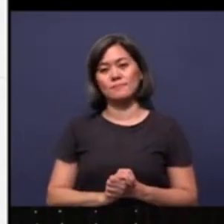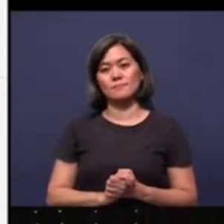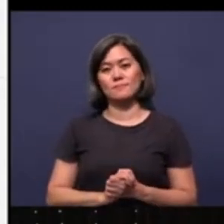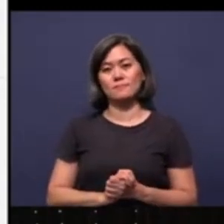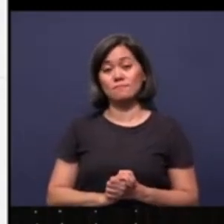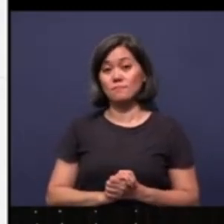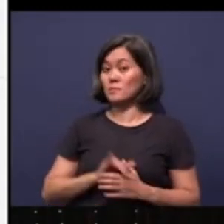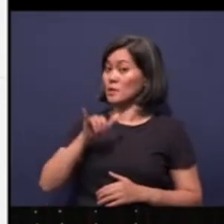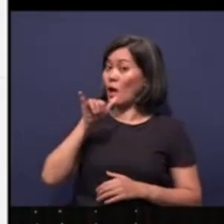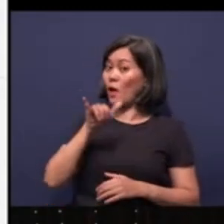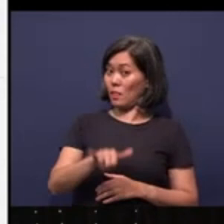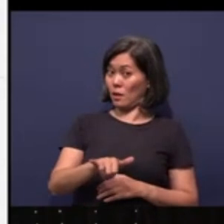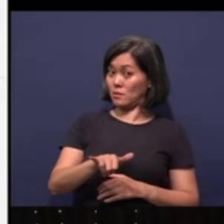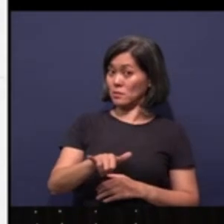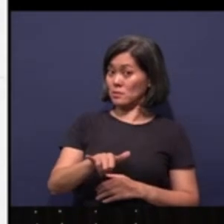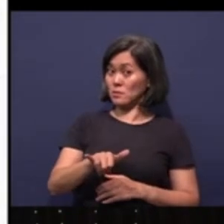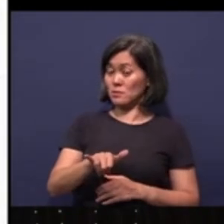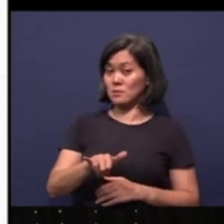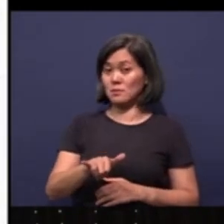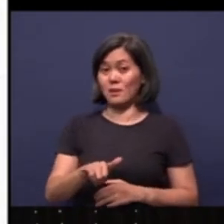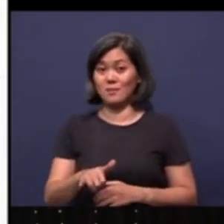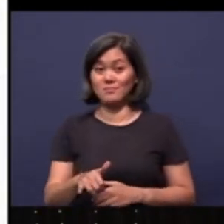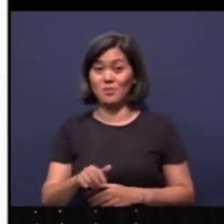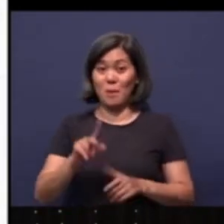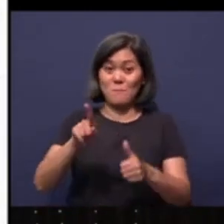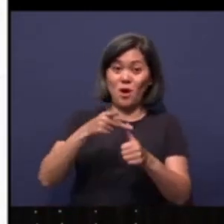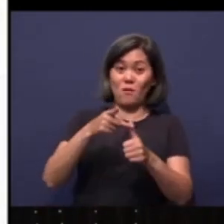These are misplaced priorities